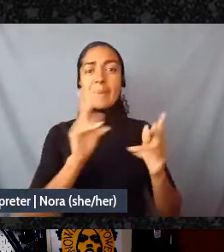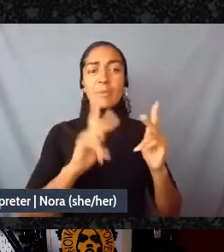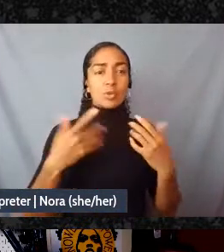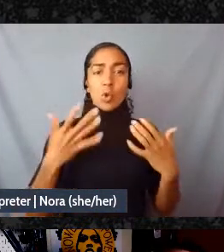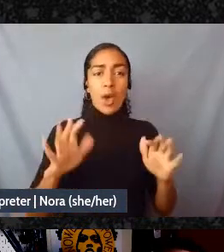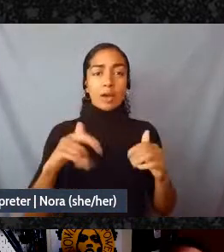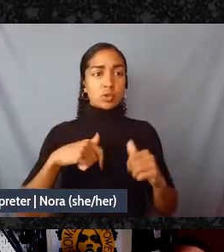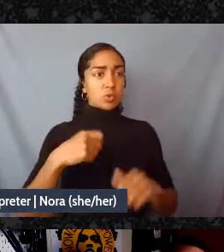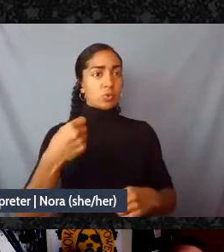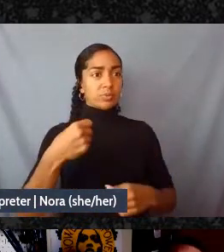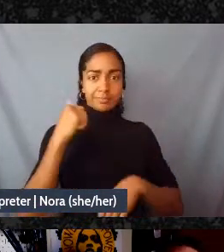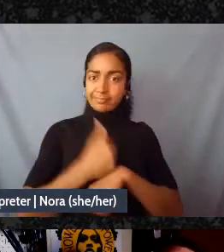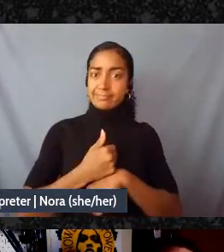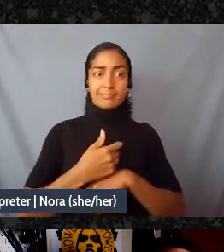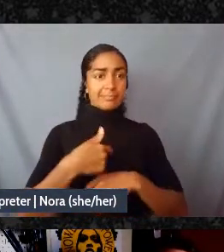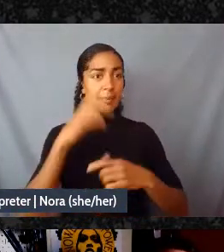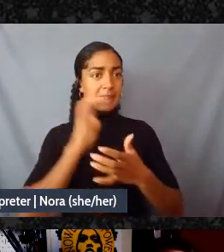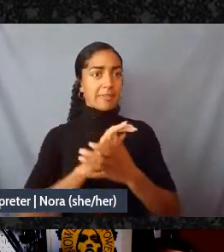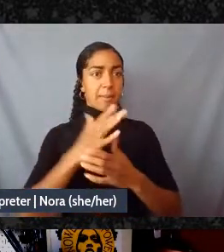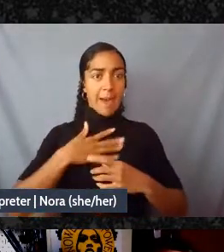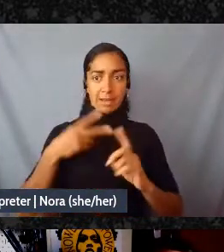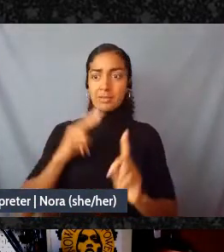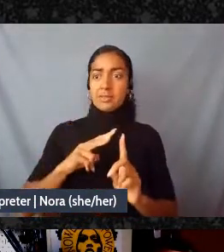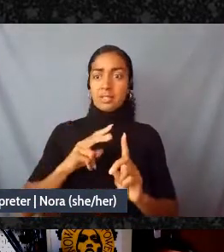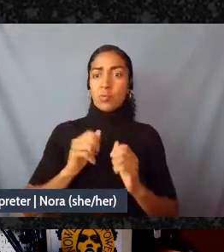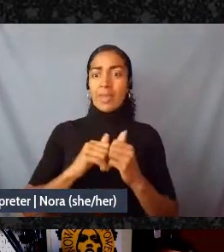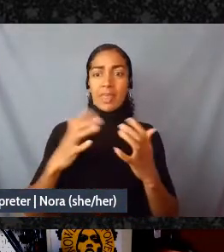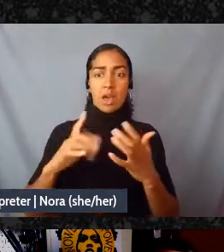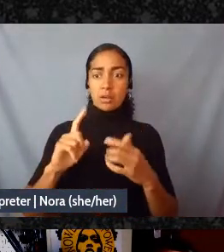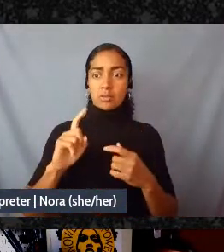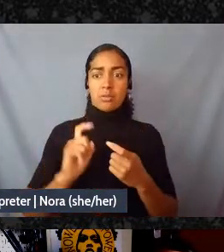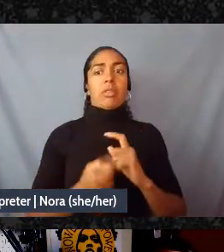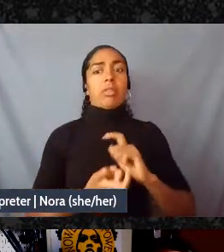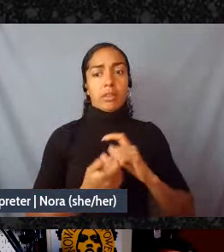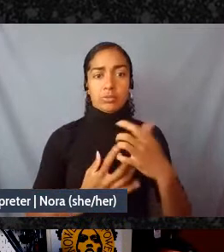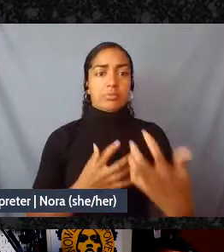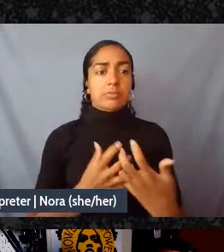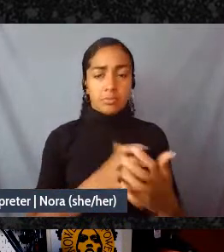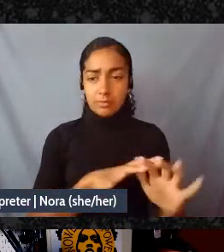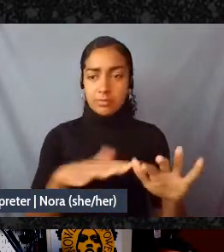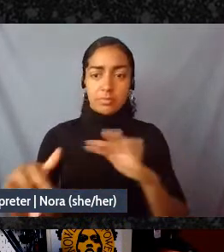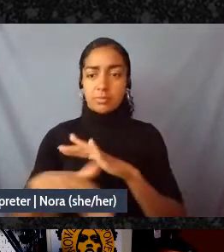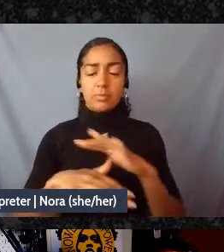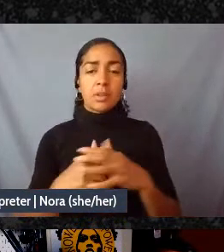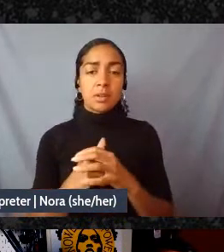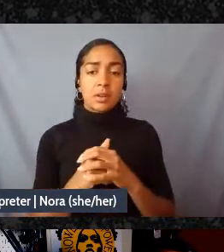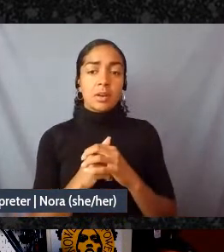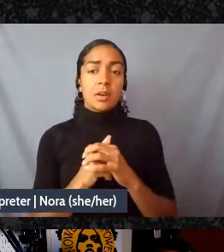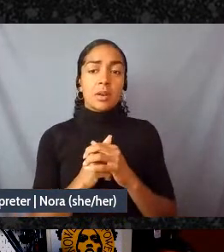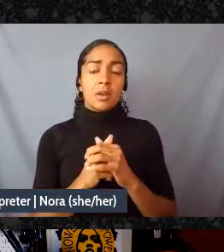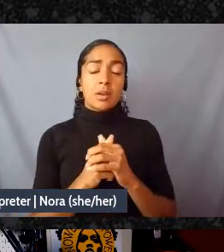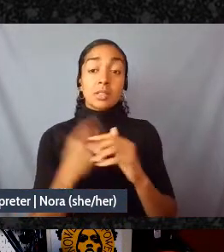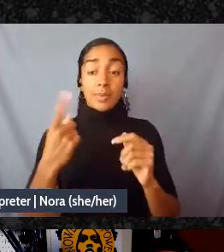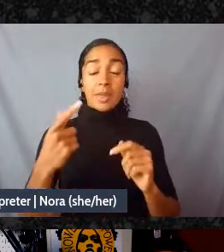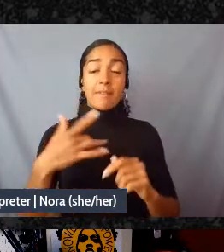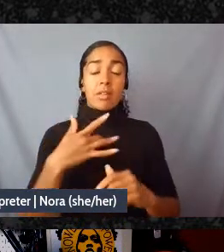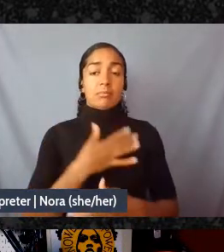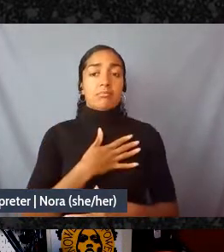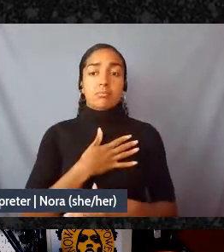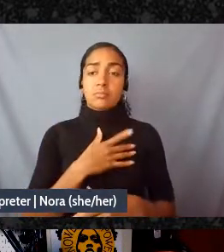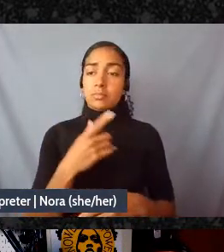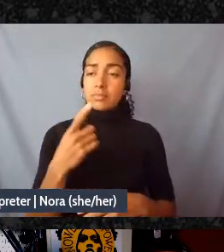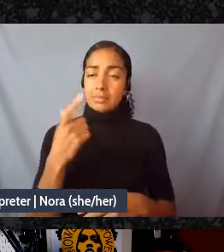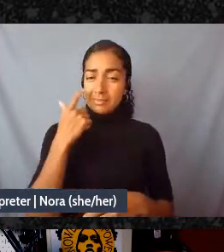one of the things I think I don't know something that landed for me a while ago was there's this